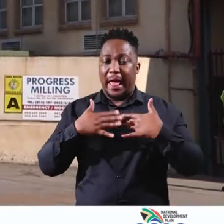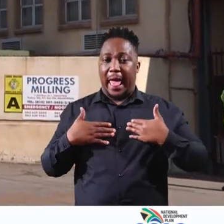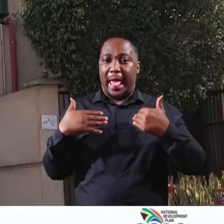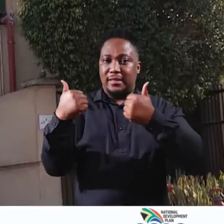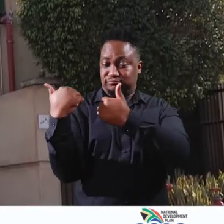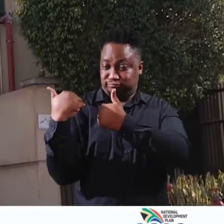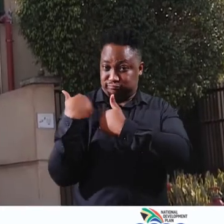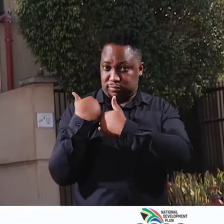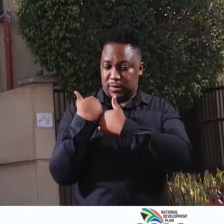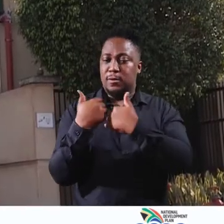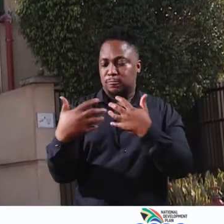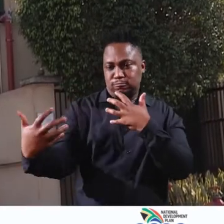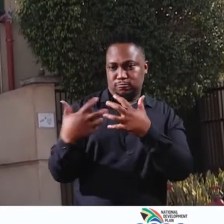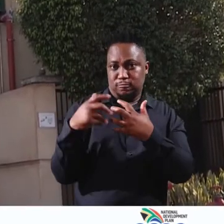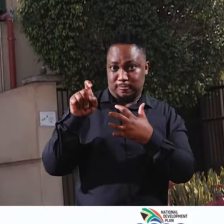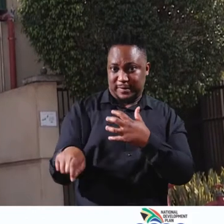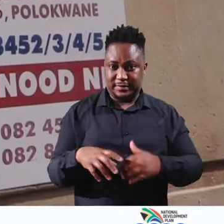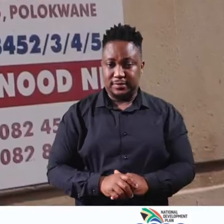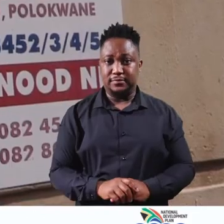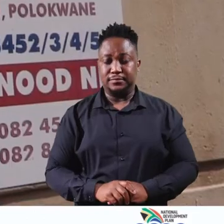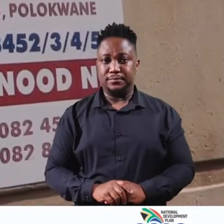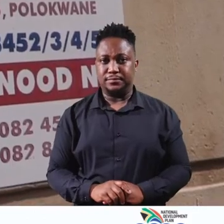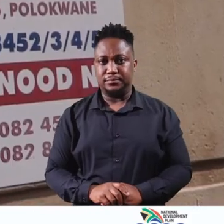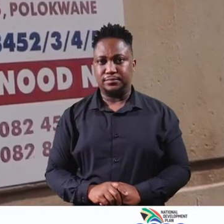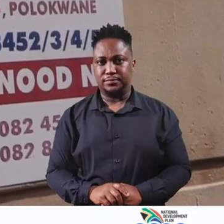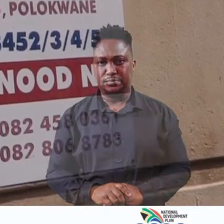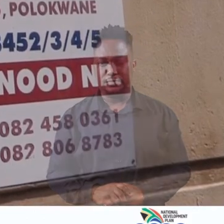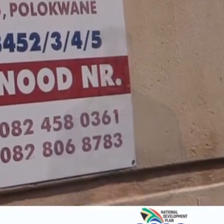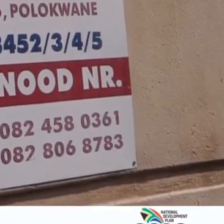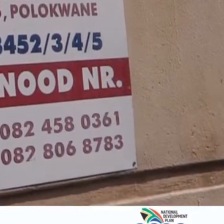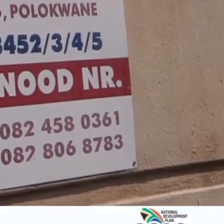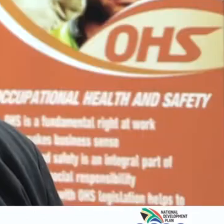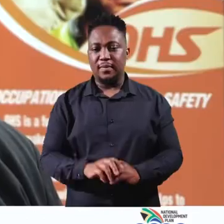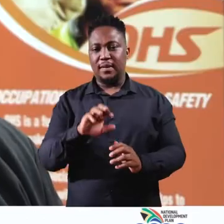occupational health and safety standards by both the employers and the workers.